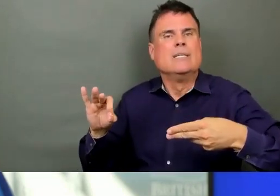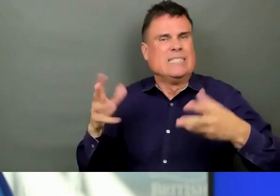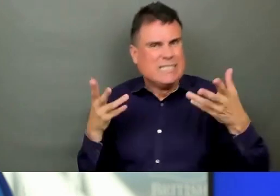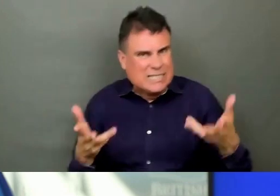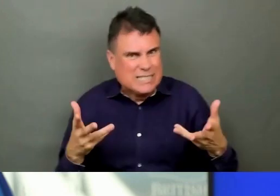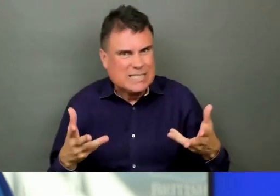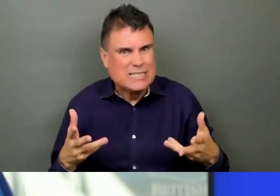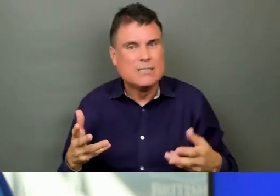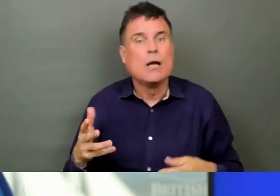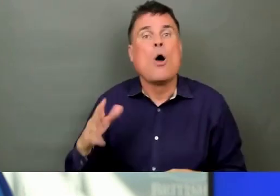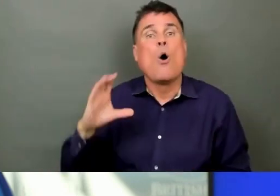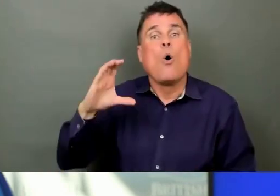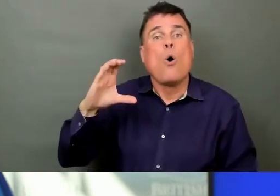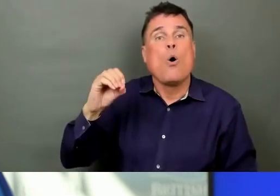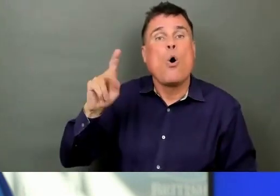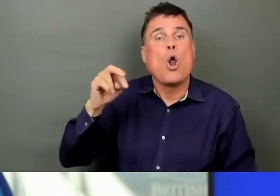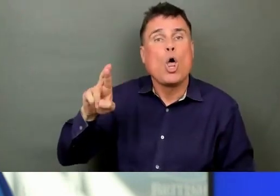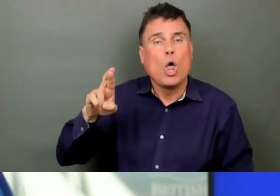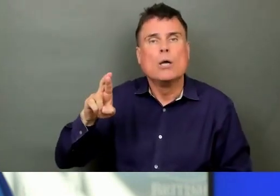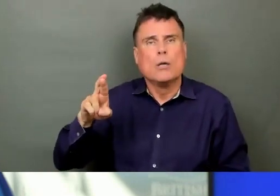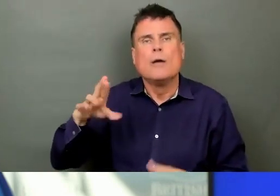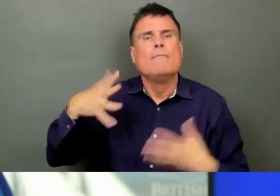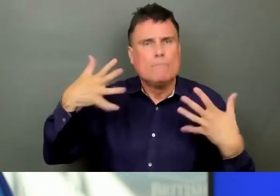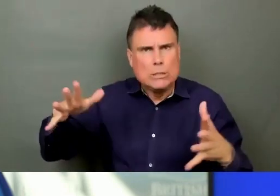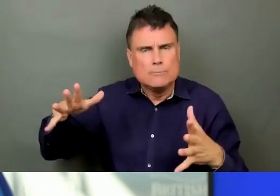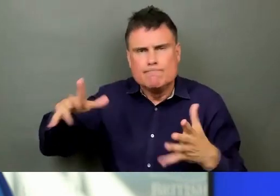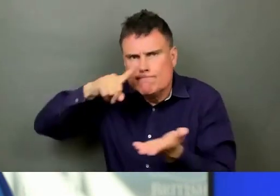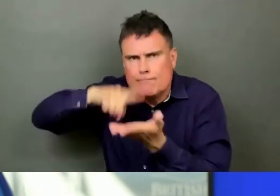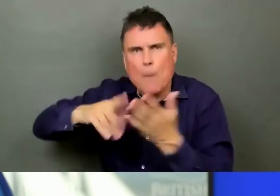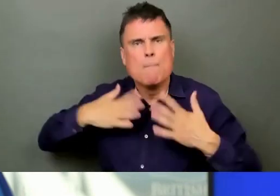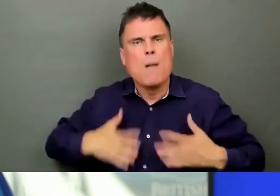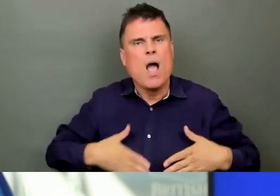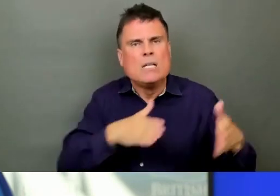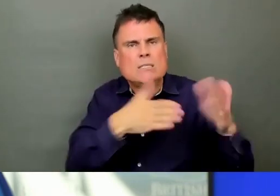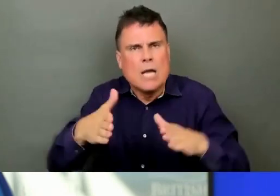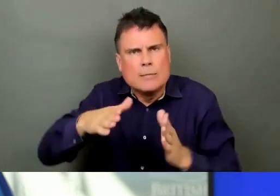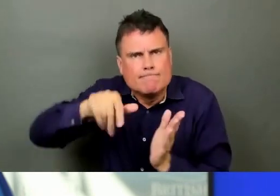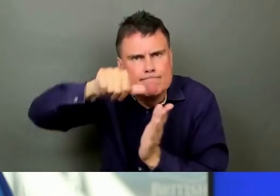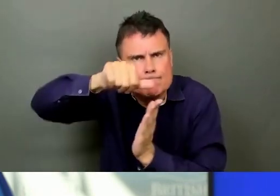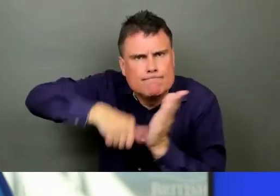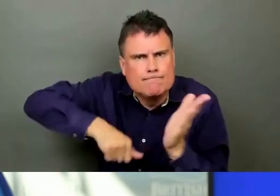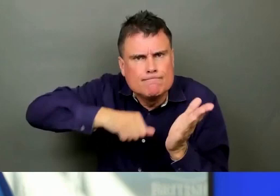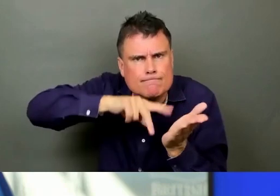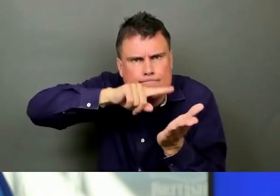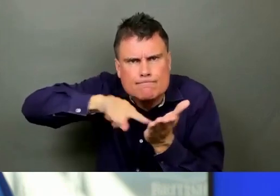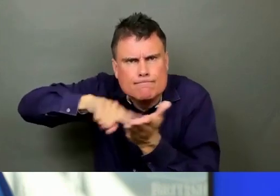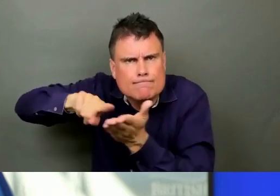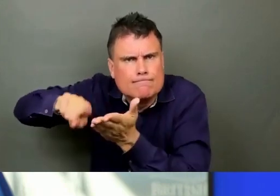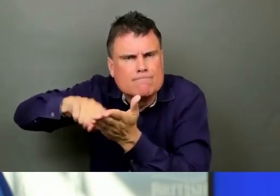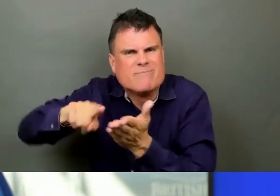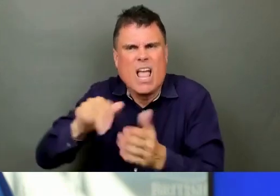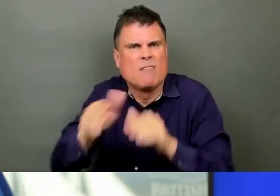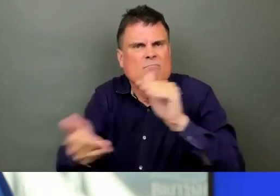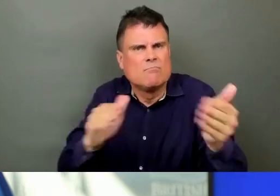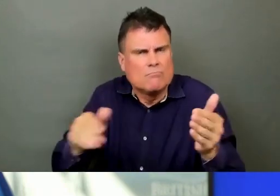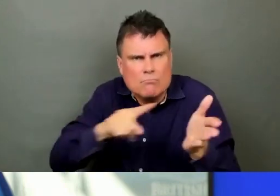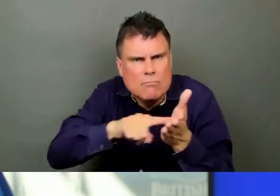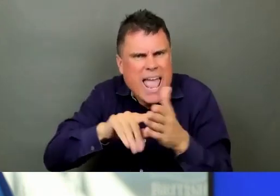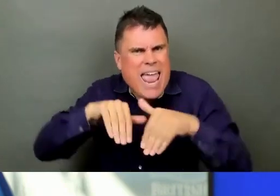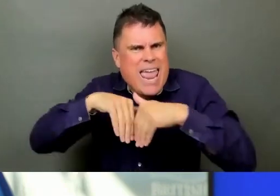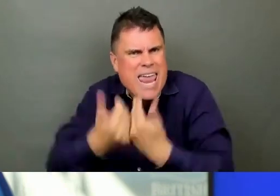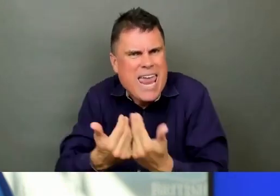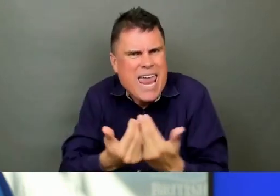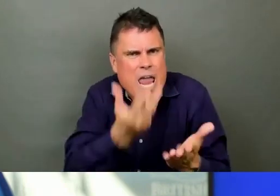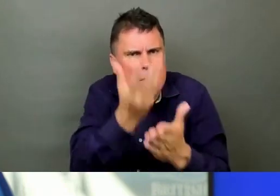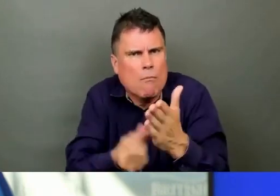that time. And obviously we have and we are able to follow through and study the impact